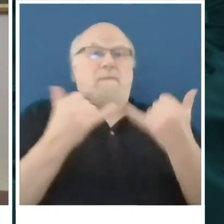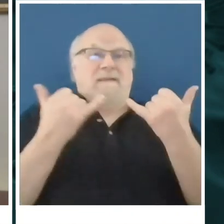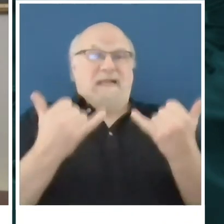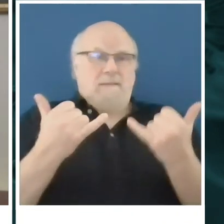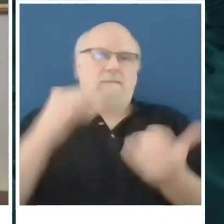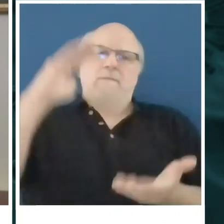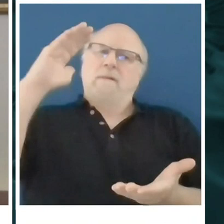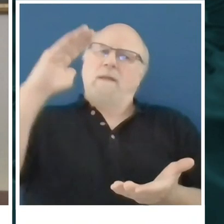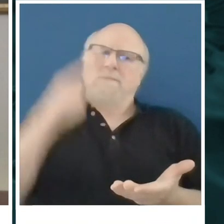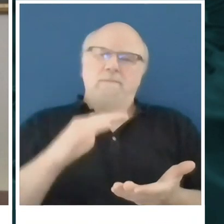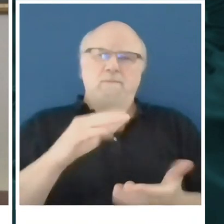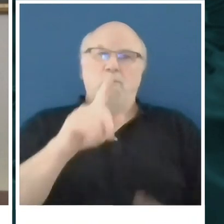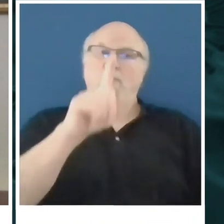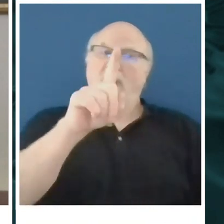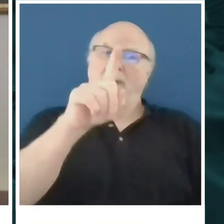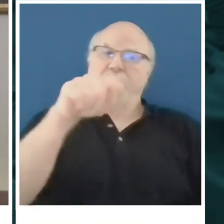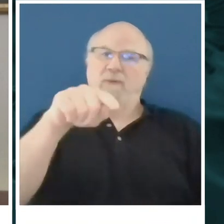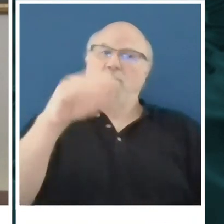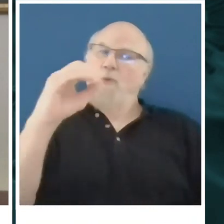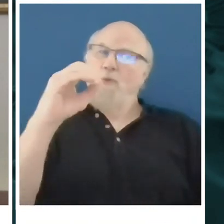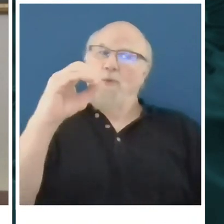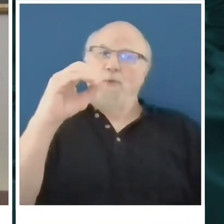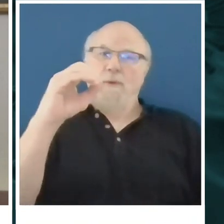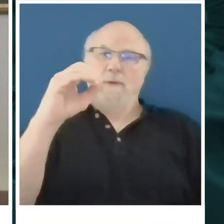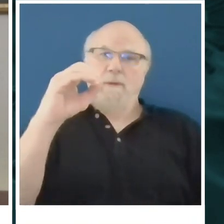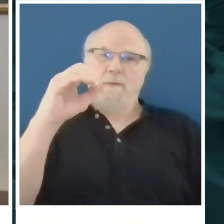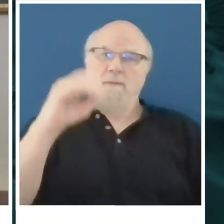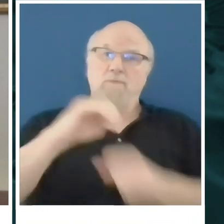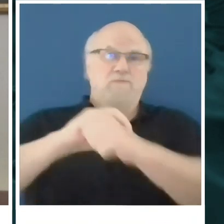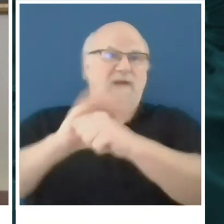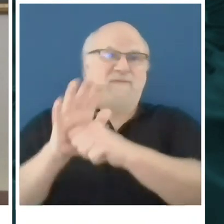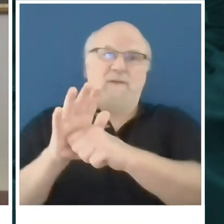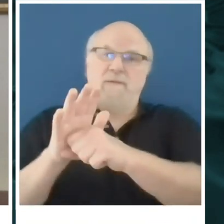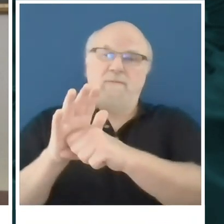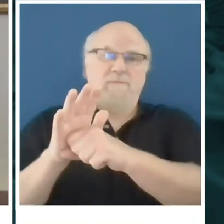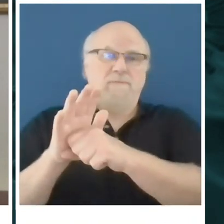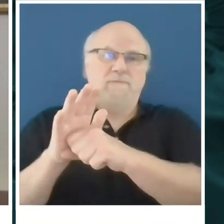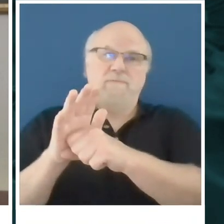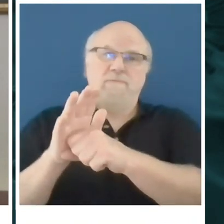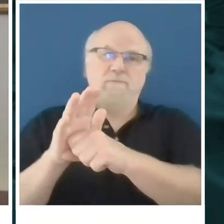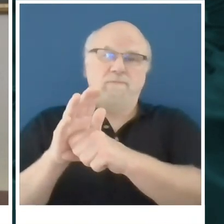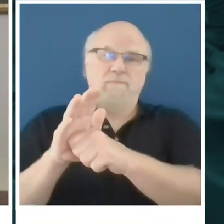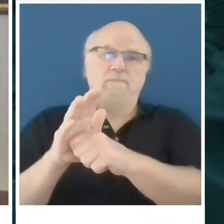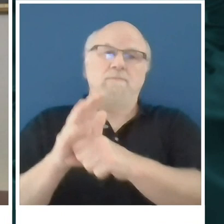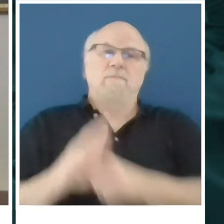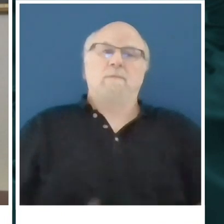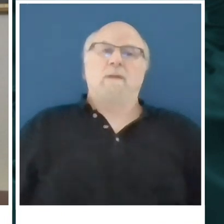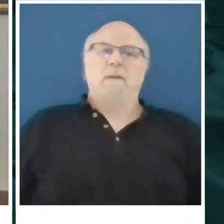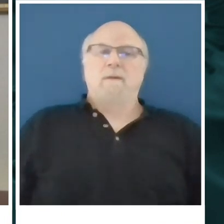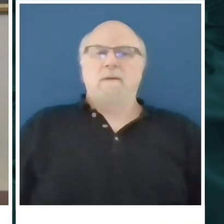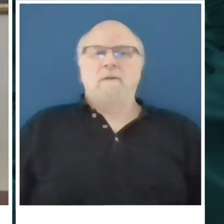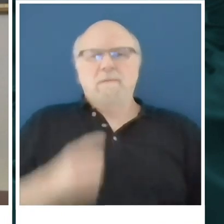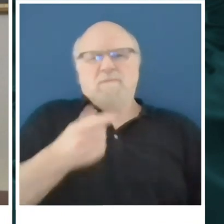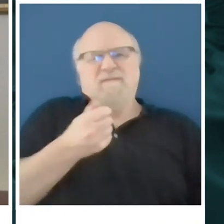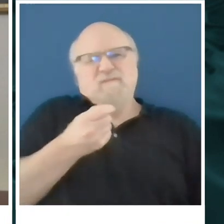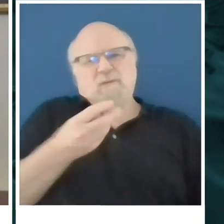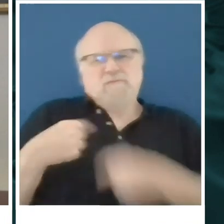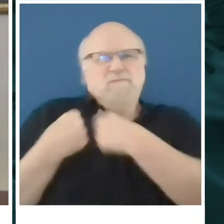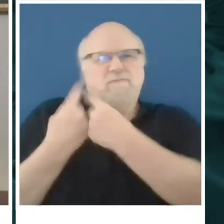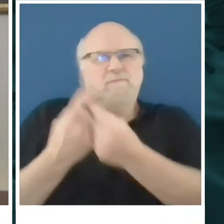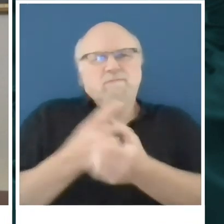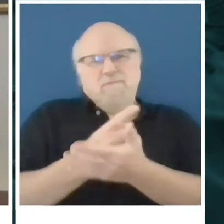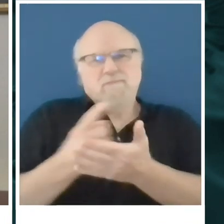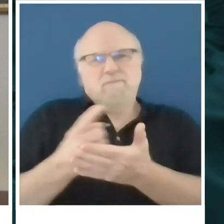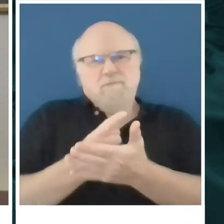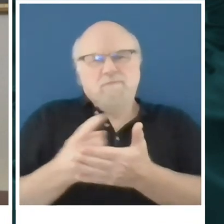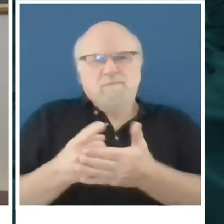workforce impacted by COVID. So we've got a lot of additional COVID missions that we've picked up over the last few weeks that we're managing